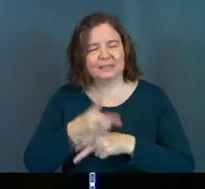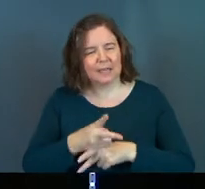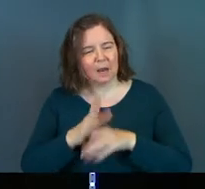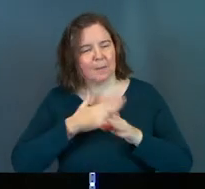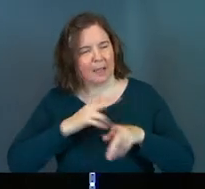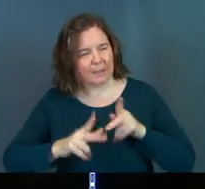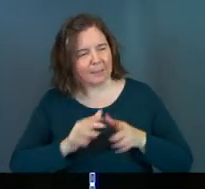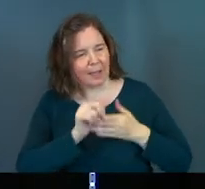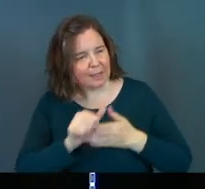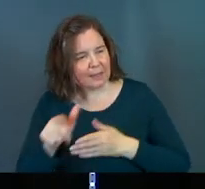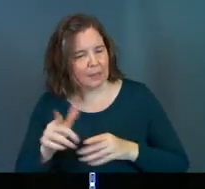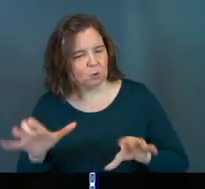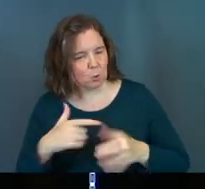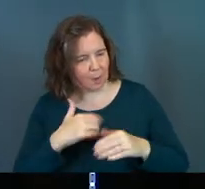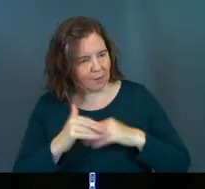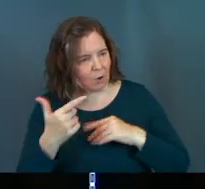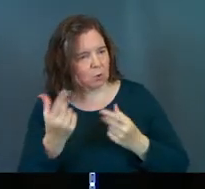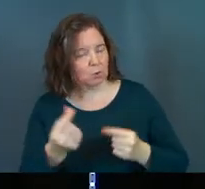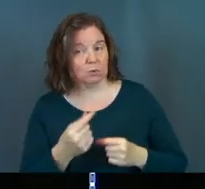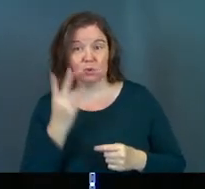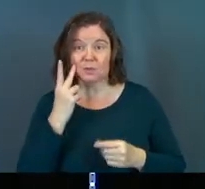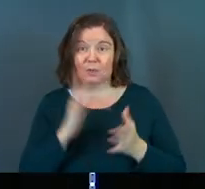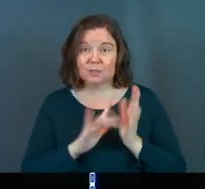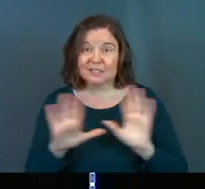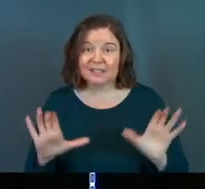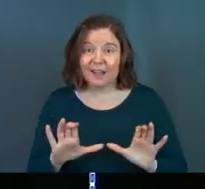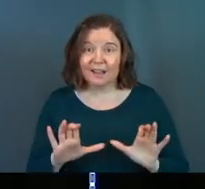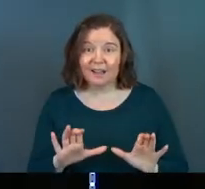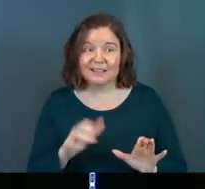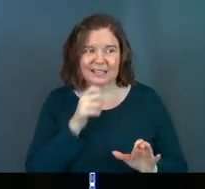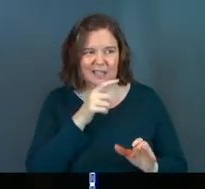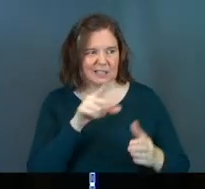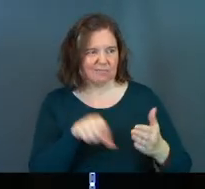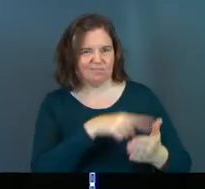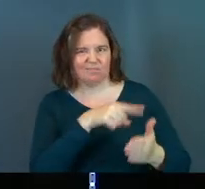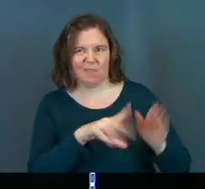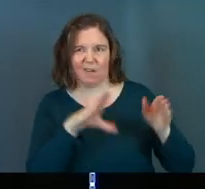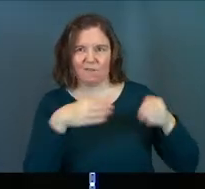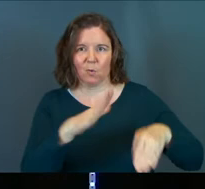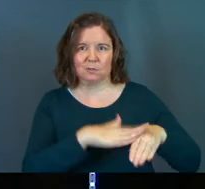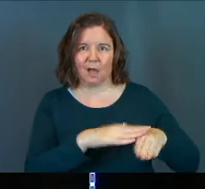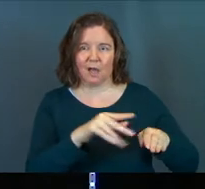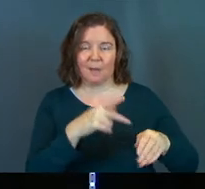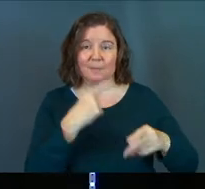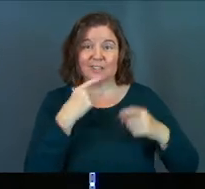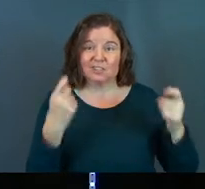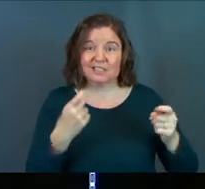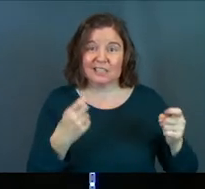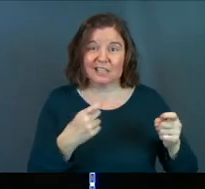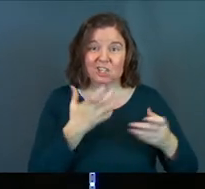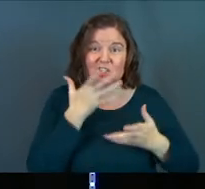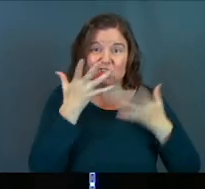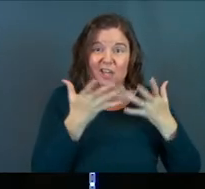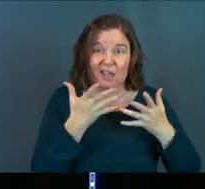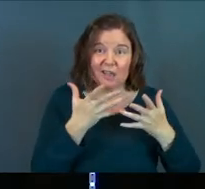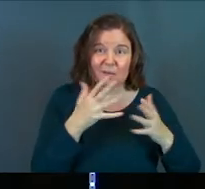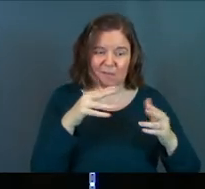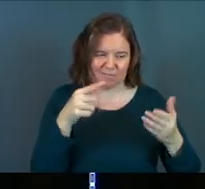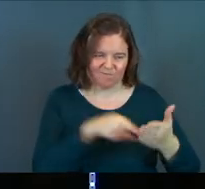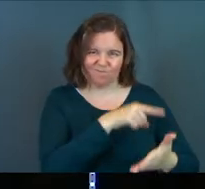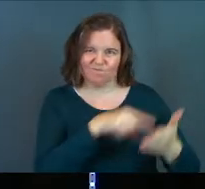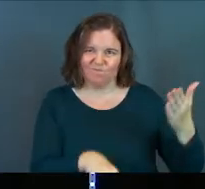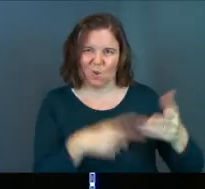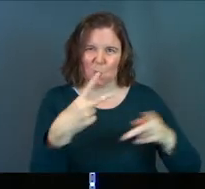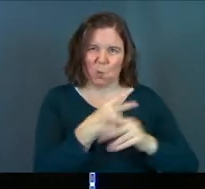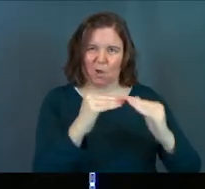Lead them. Do what I've called you to do. You see, what Jesus does is he doesn't come in and put the focus on Peter's sin and his shame and say,